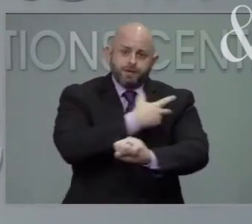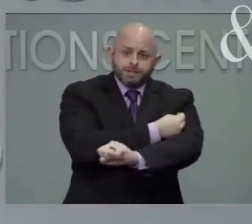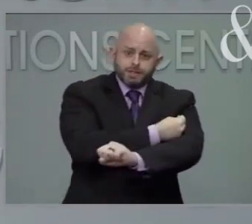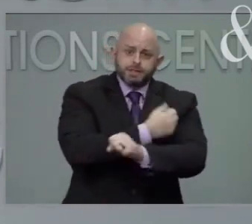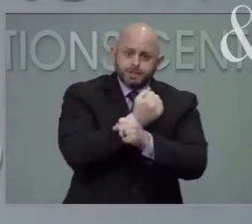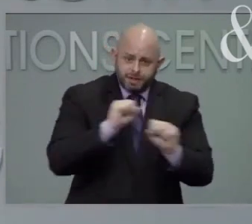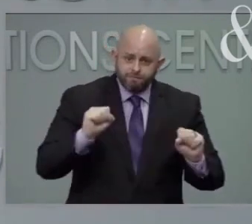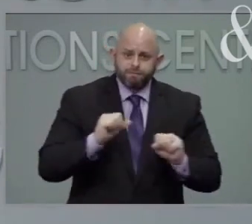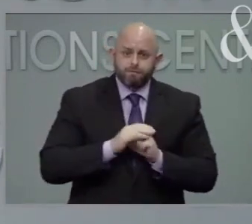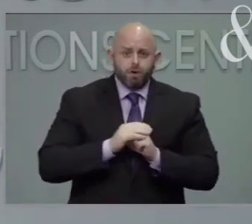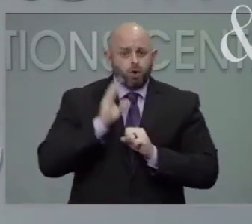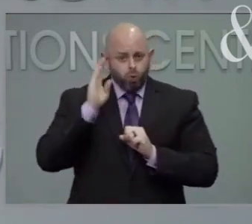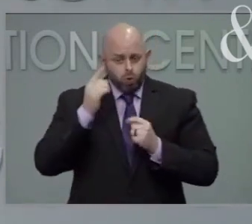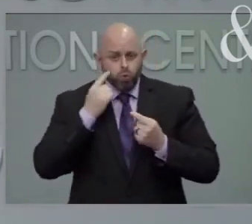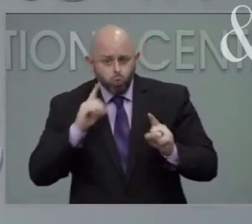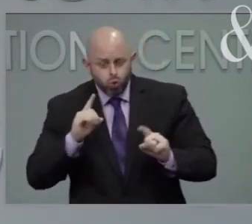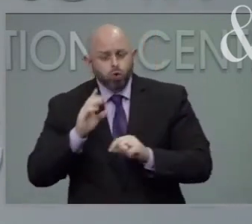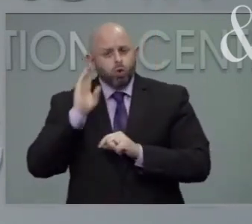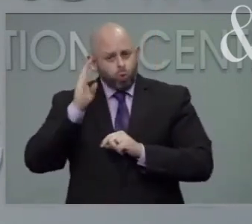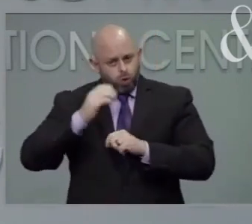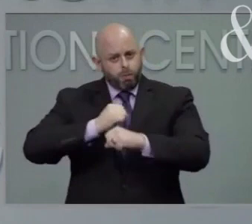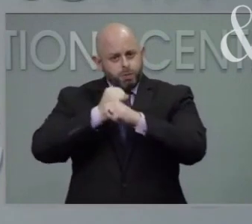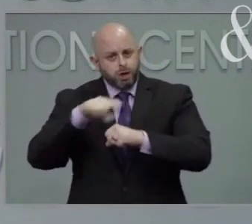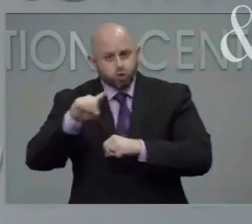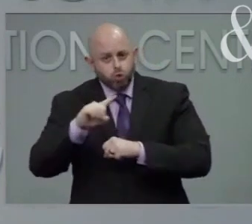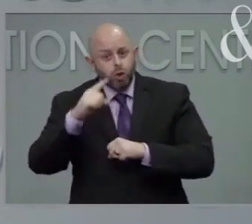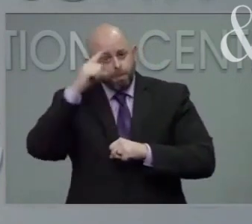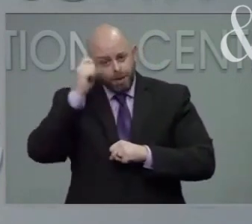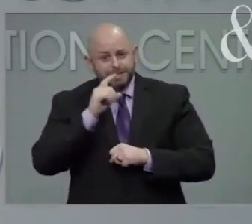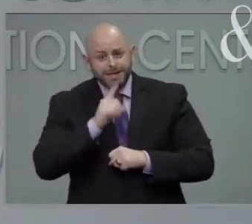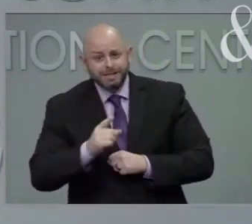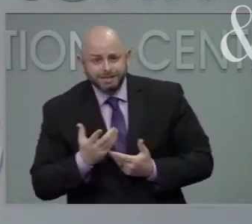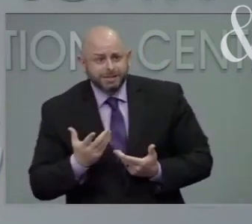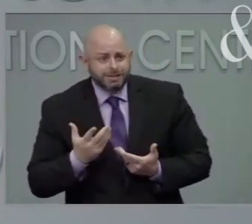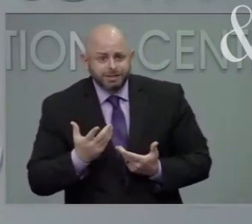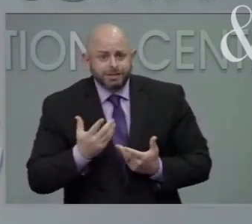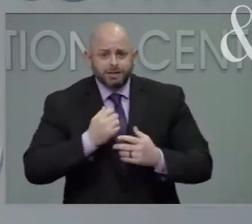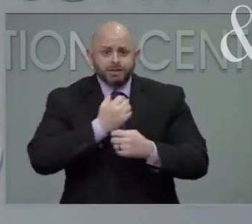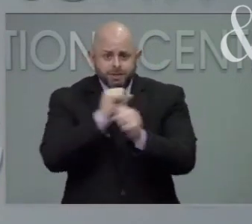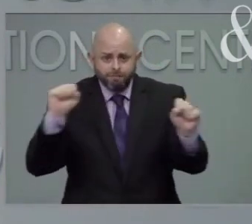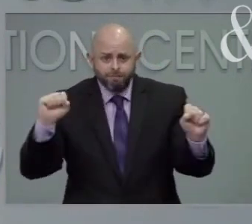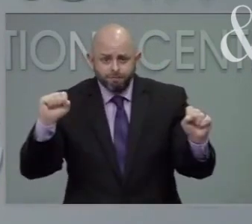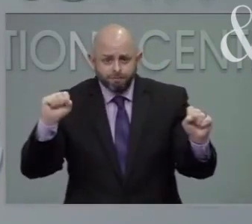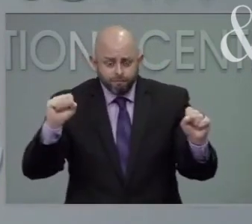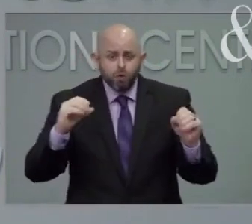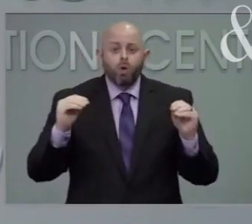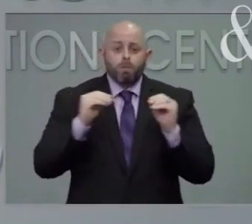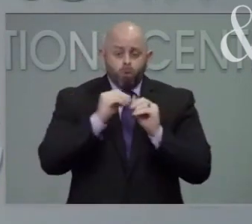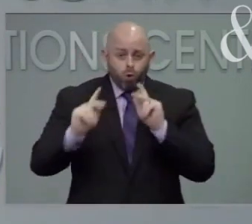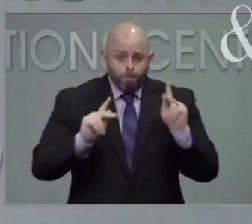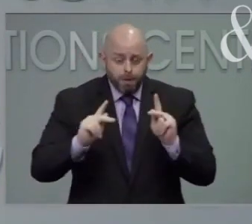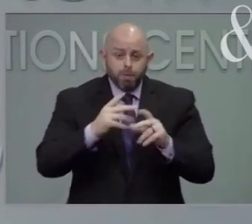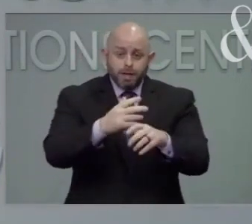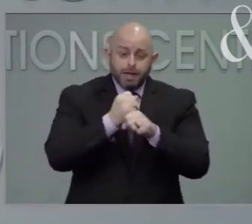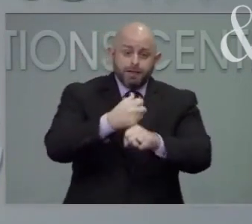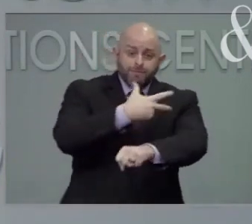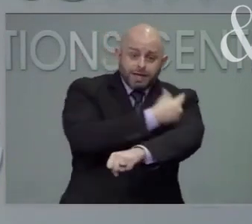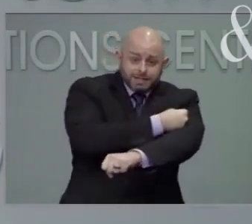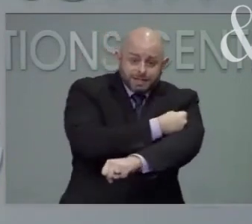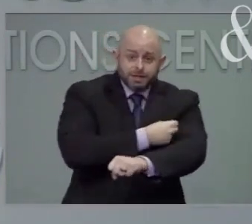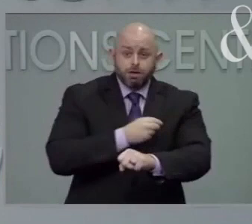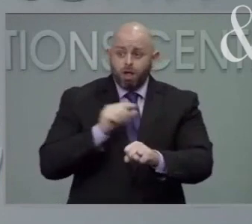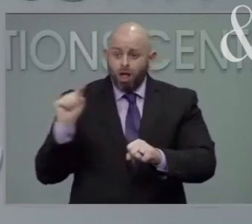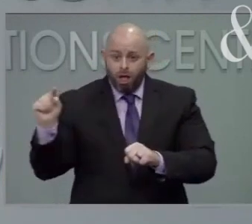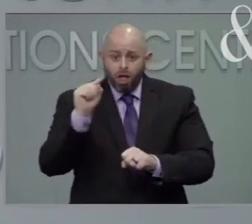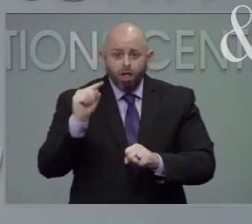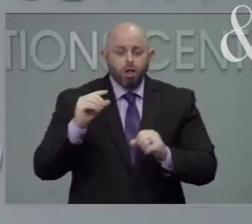effective because it absolutely is. The more people who get vaccinated and the more people that you